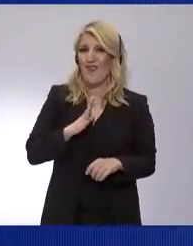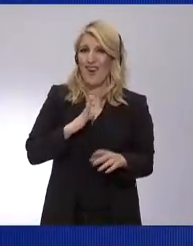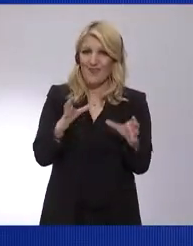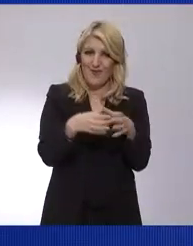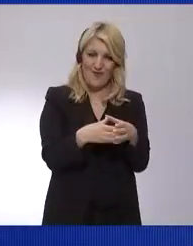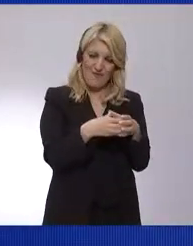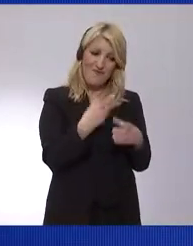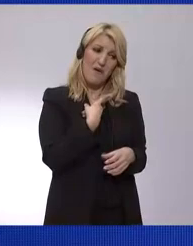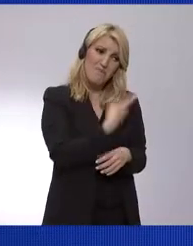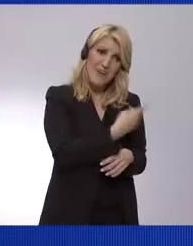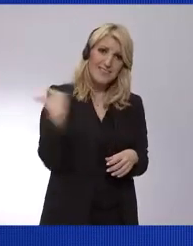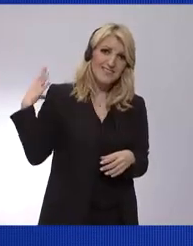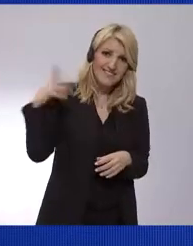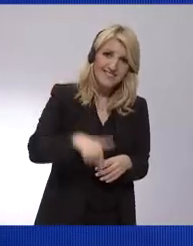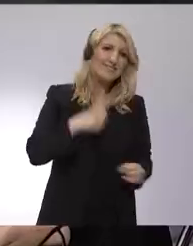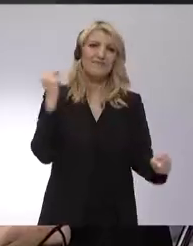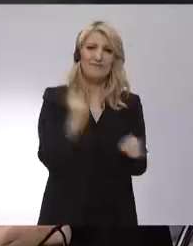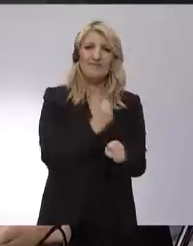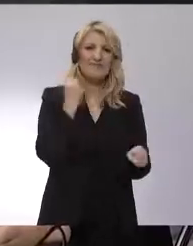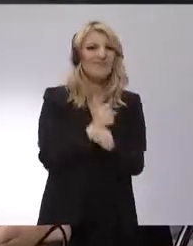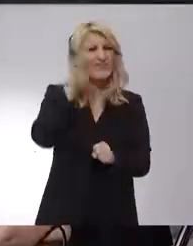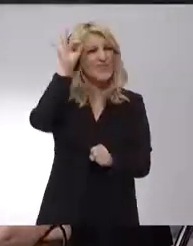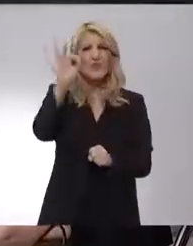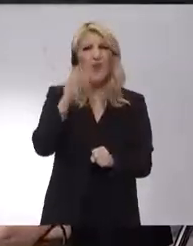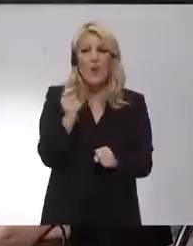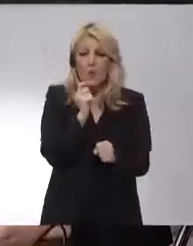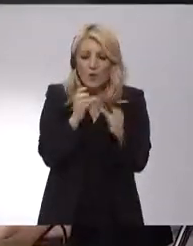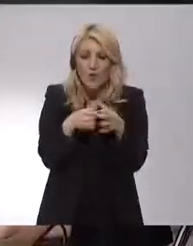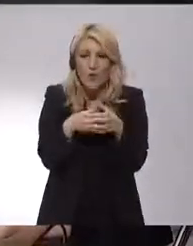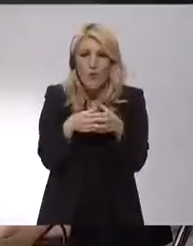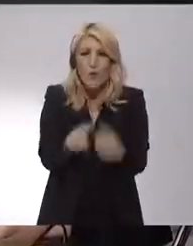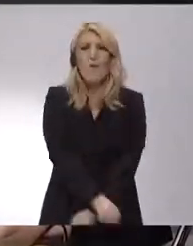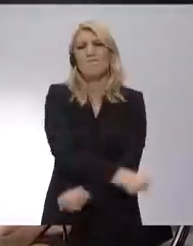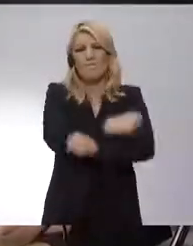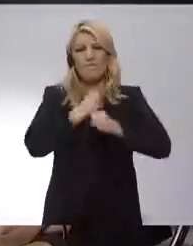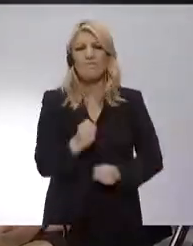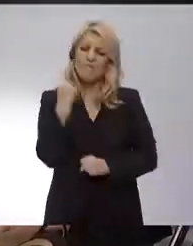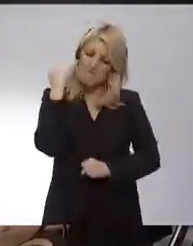day stronger. Thank you so much, Tanasis, for all your efforts.